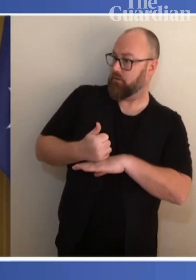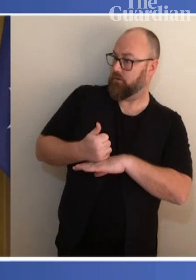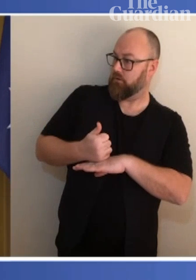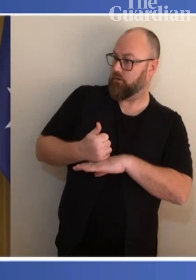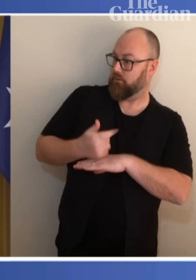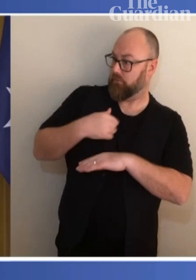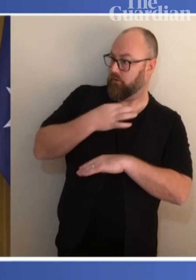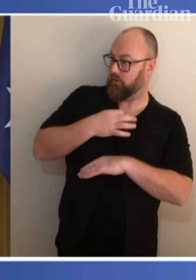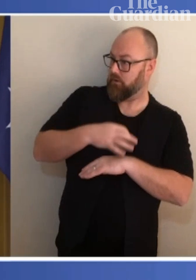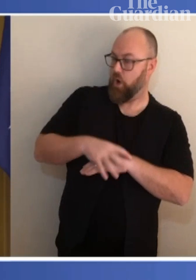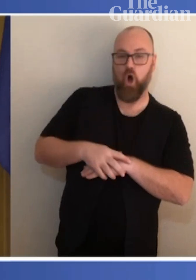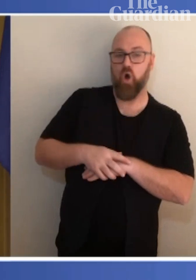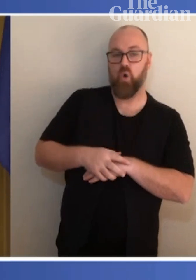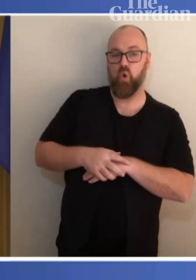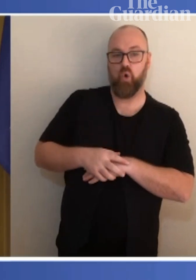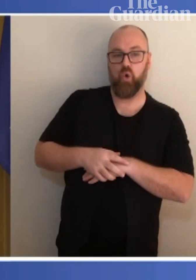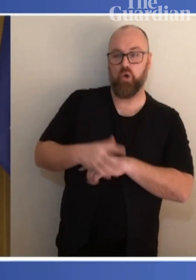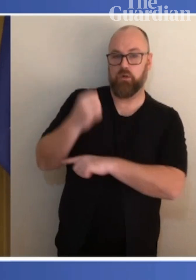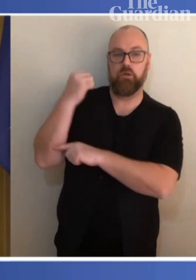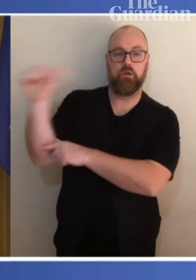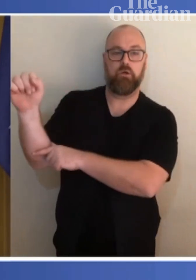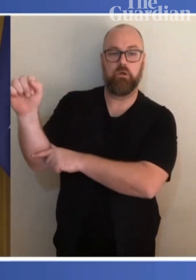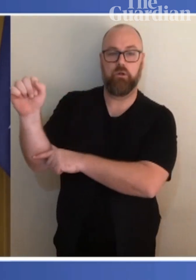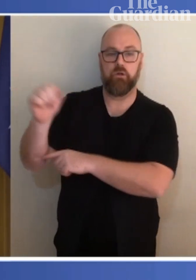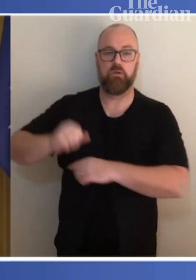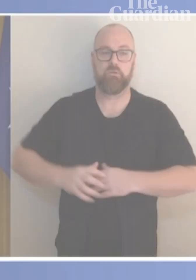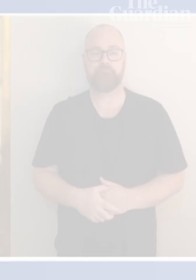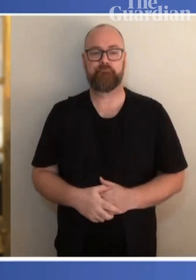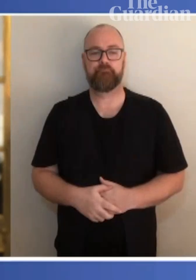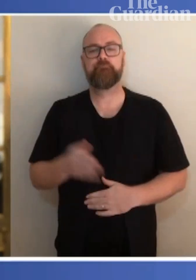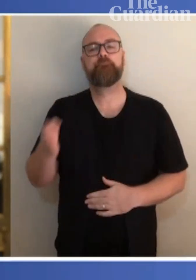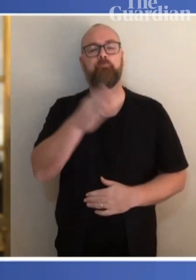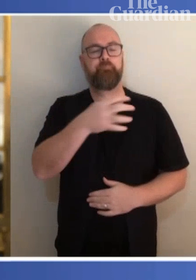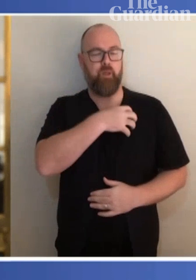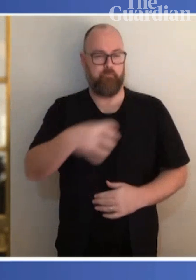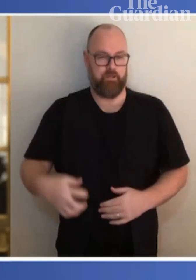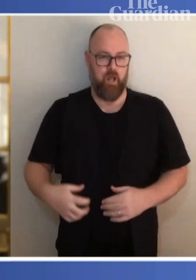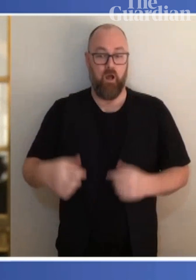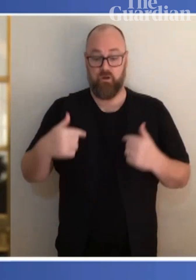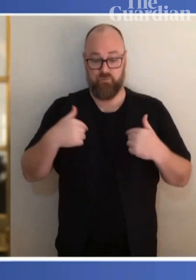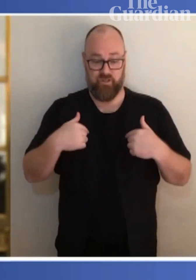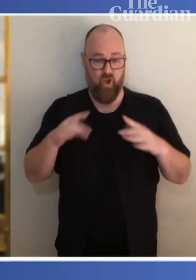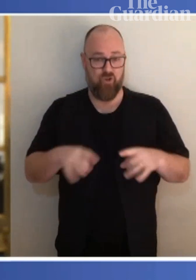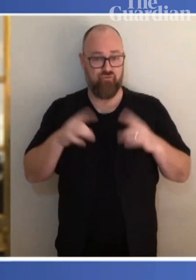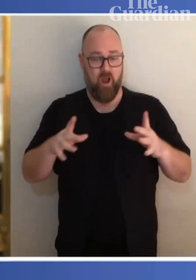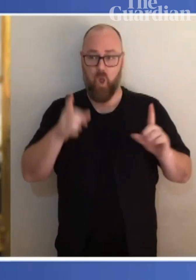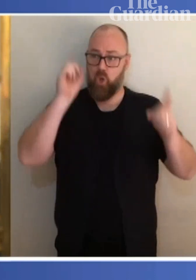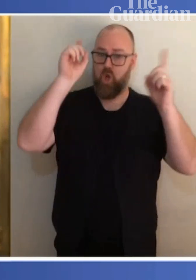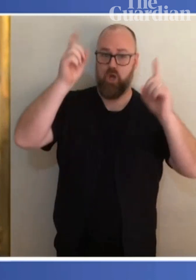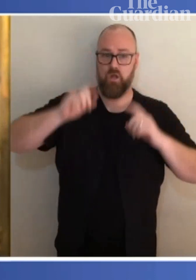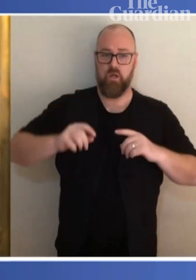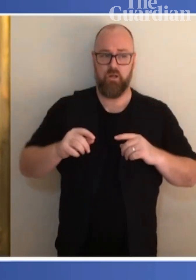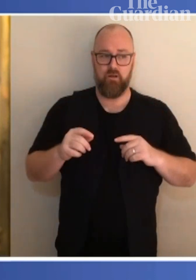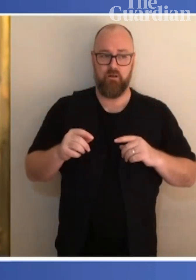grass on the site that we don't see really as a threat to our national security. The national security concern that we were seeking to manage was